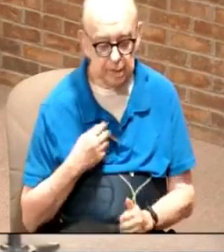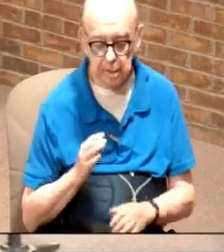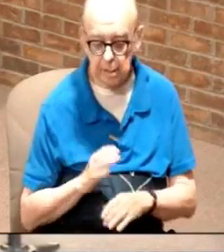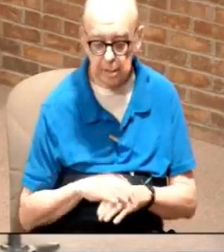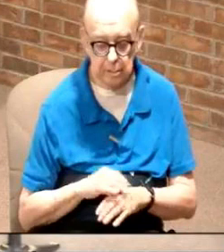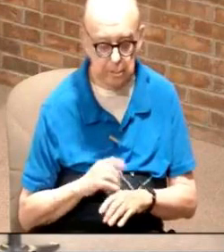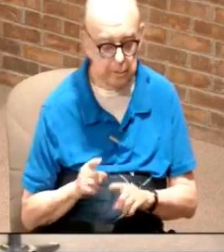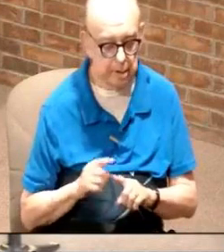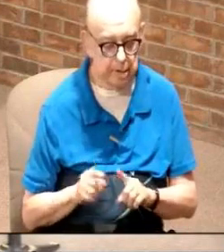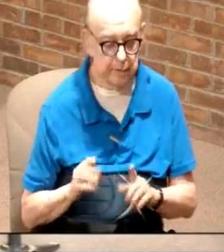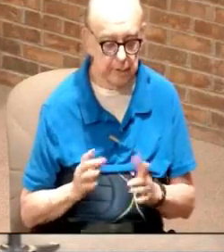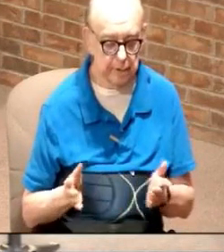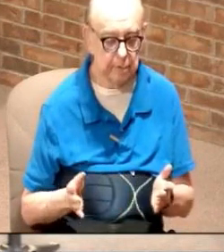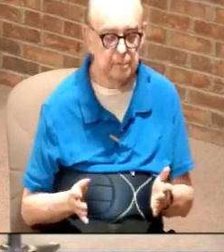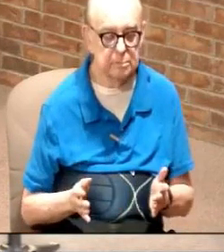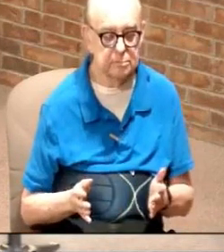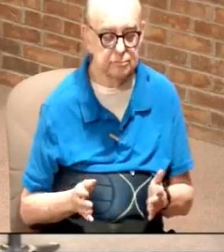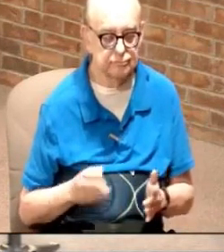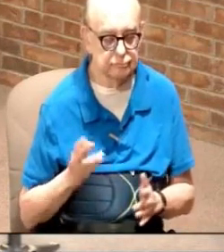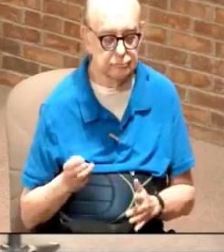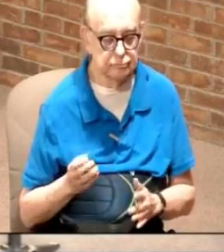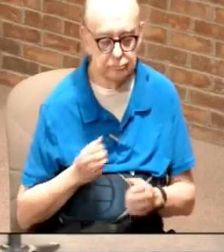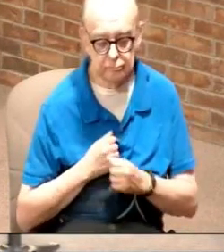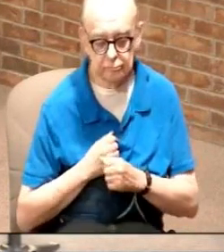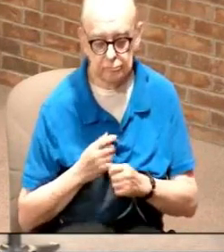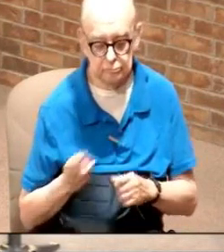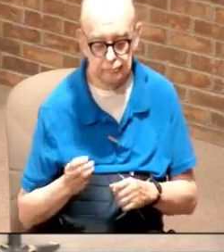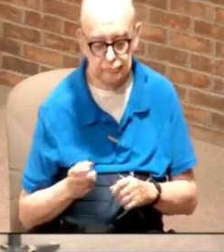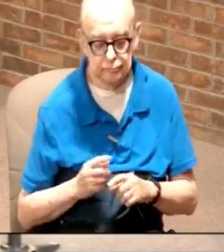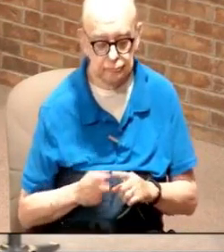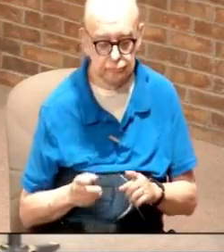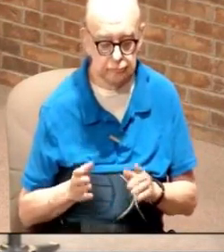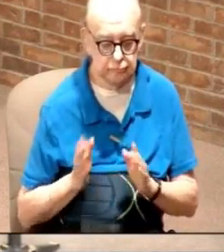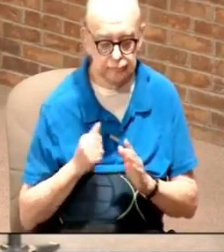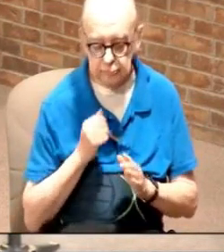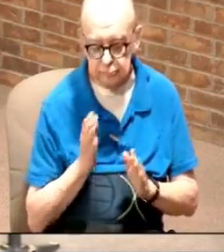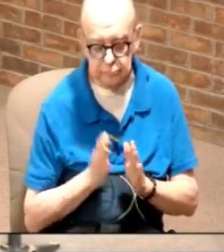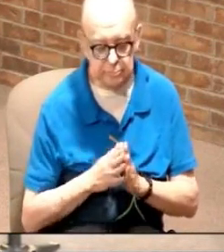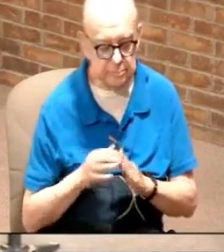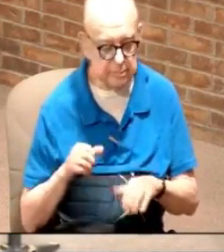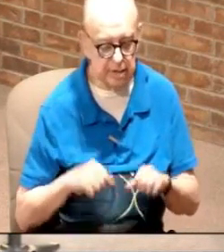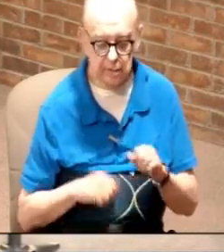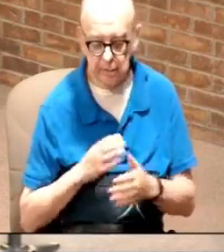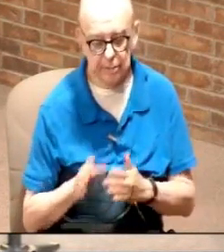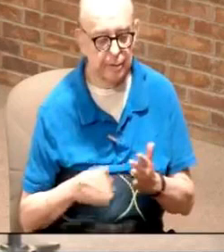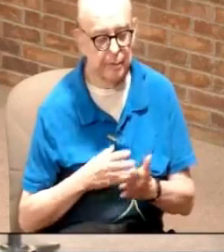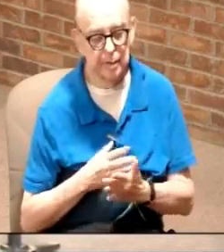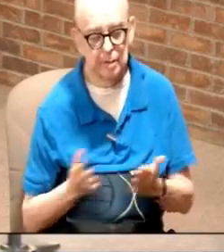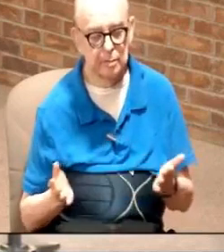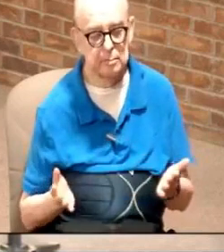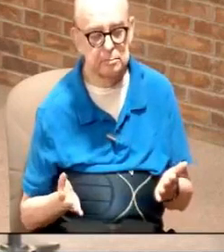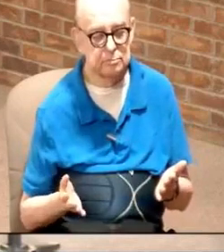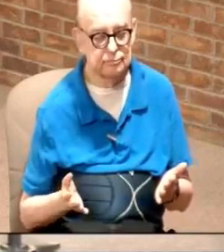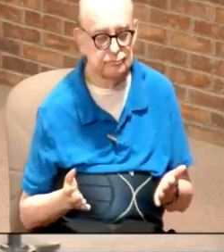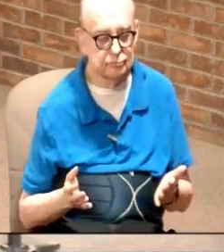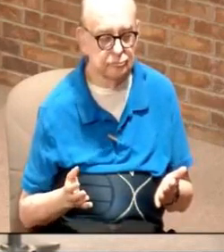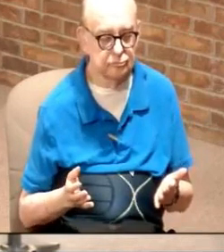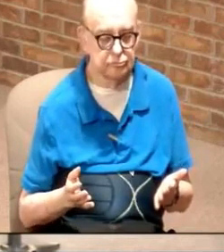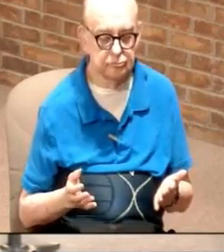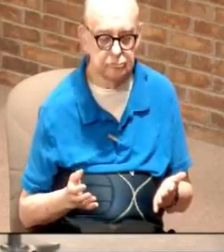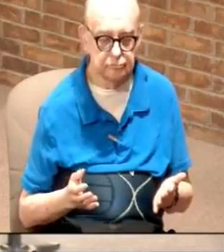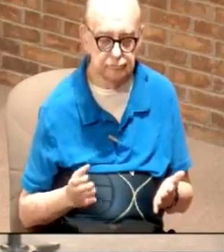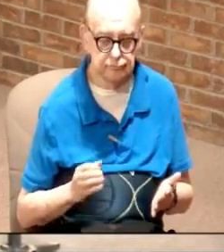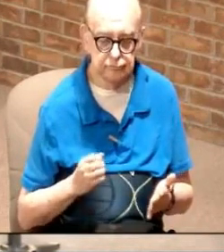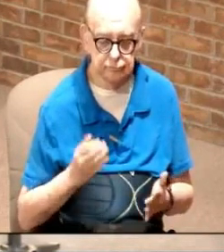don't ask me about literature okay history I loved history but don't ask me about science and all of this other stuff you know chemistry and that